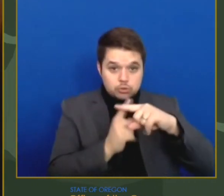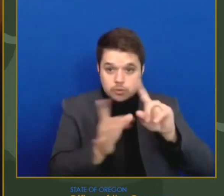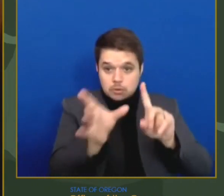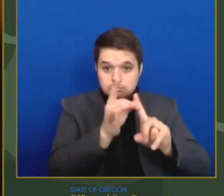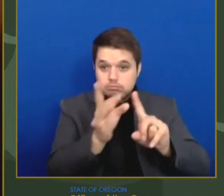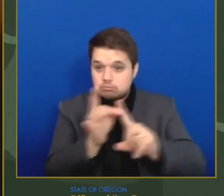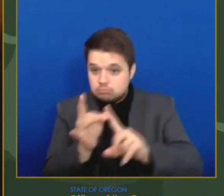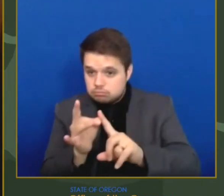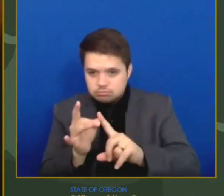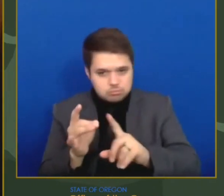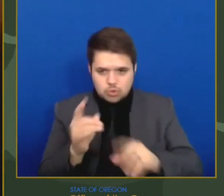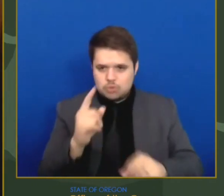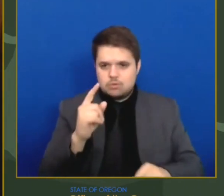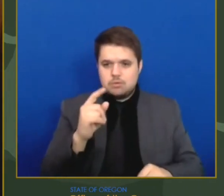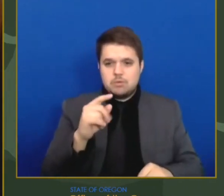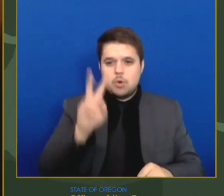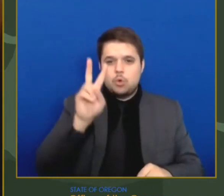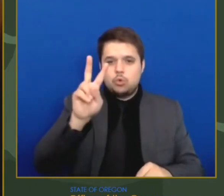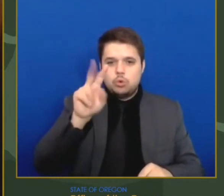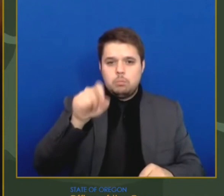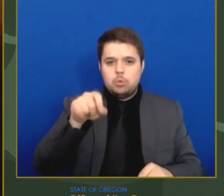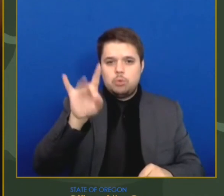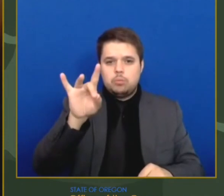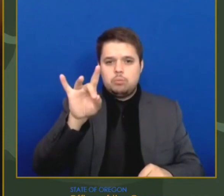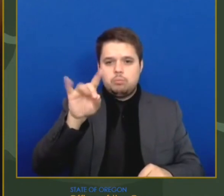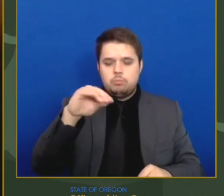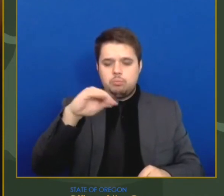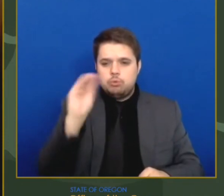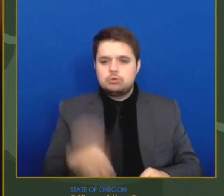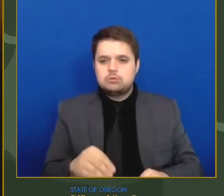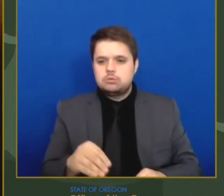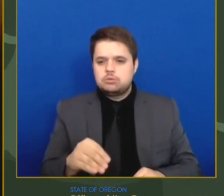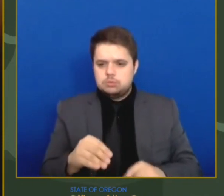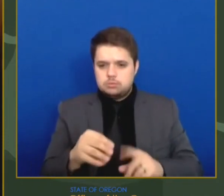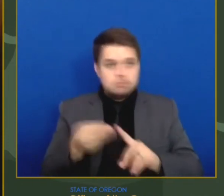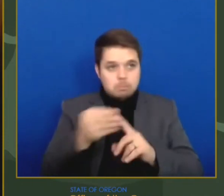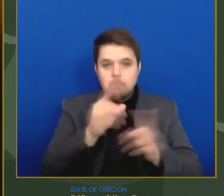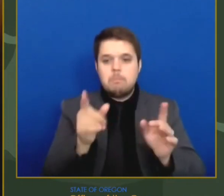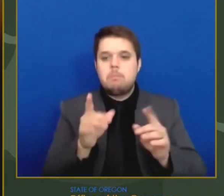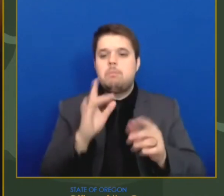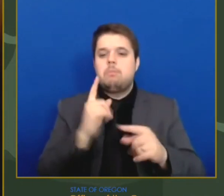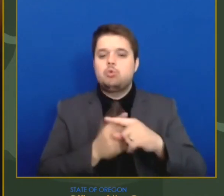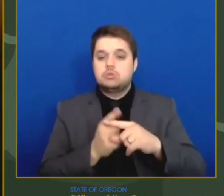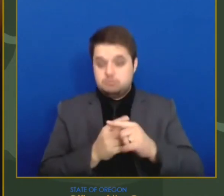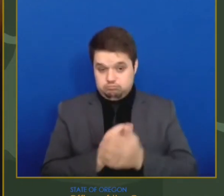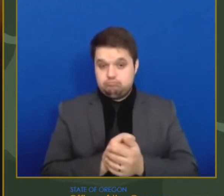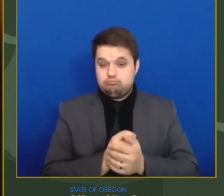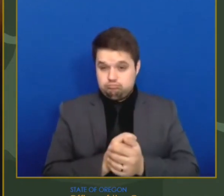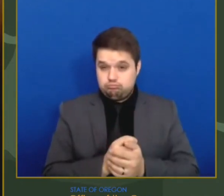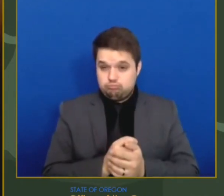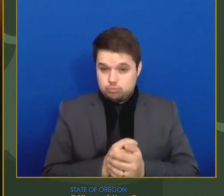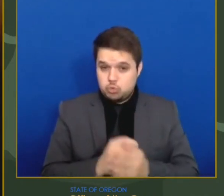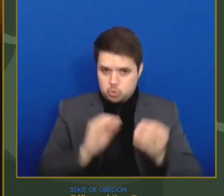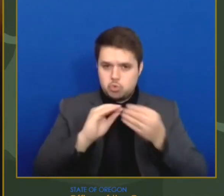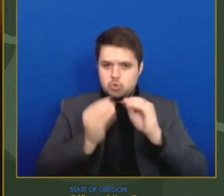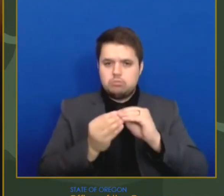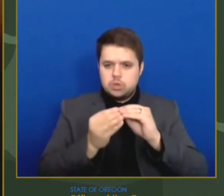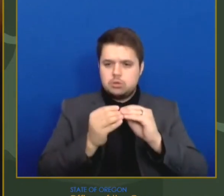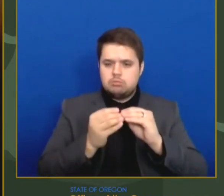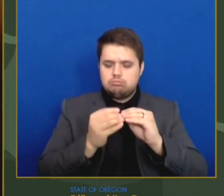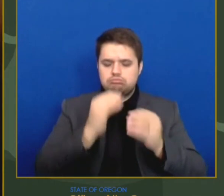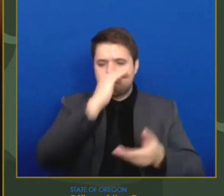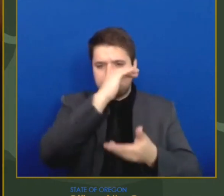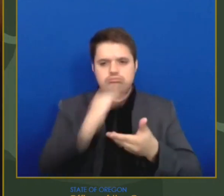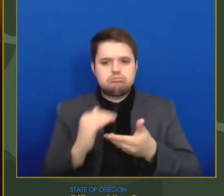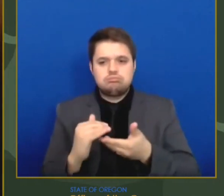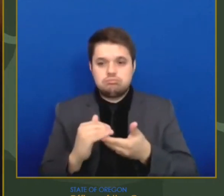our test, since our change to a test-based testing method in mid-November. COVID-19 associated deaths have also fallen from